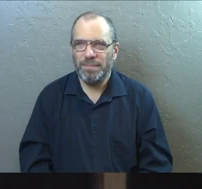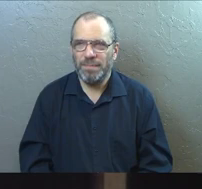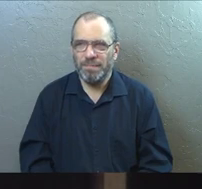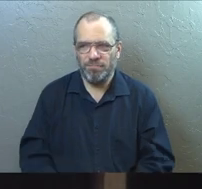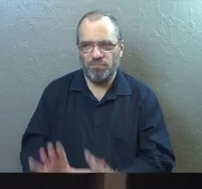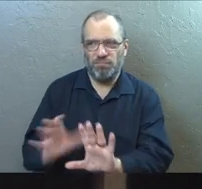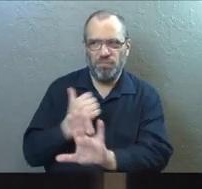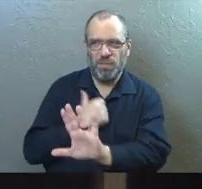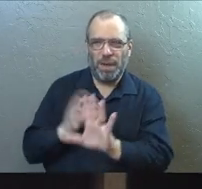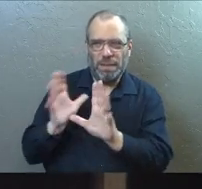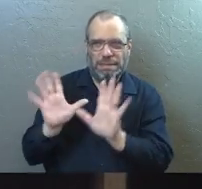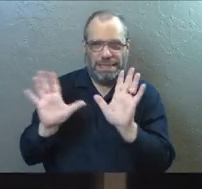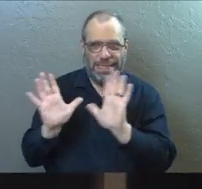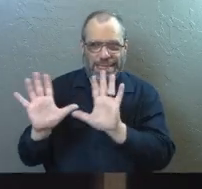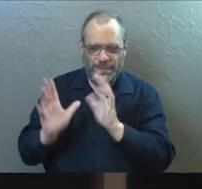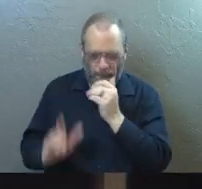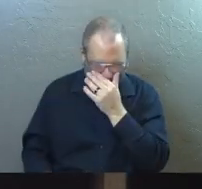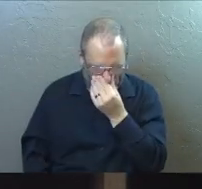Sorry.